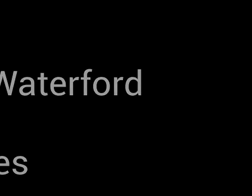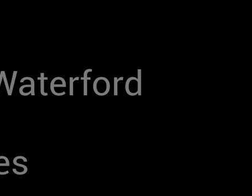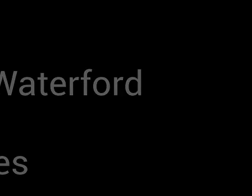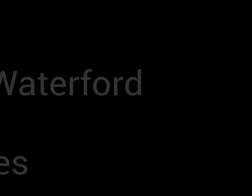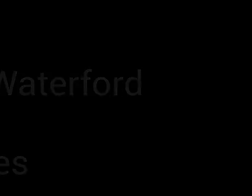of be studying the that I... I'm